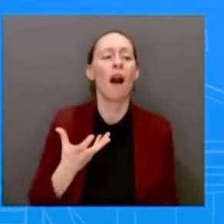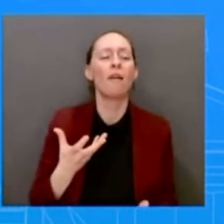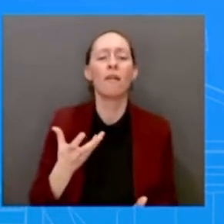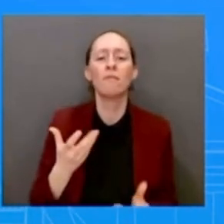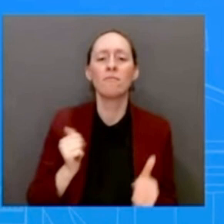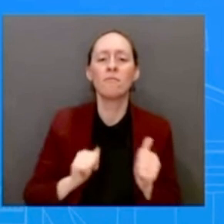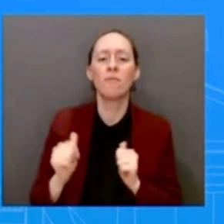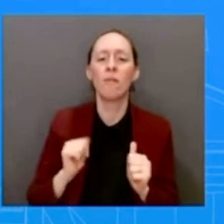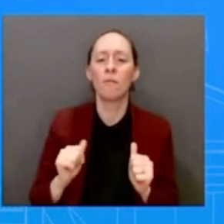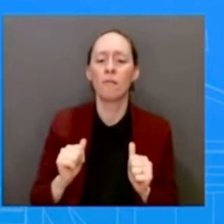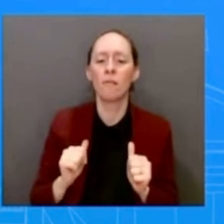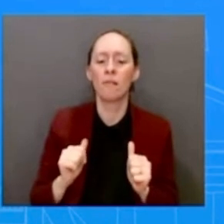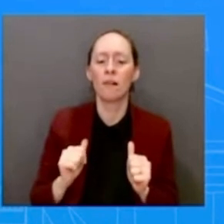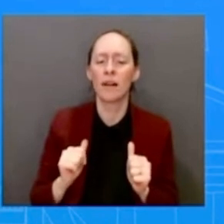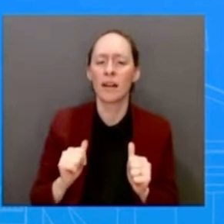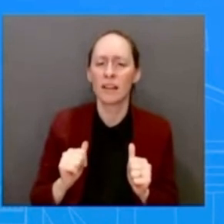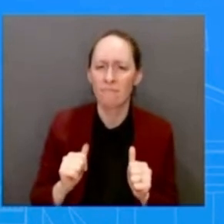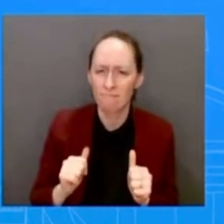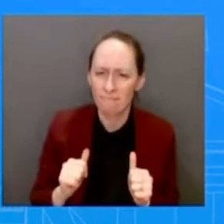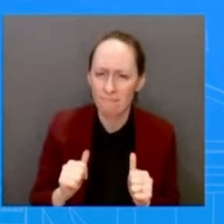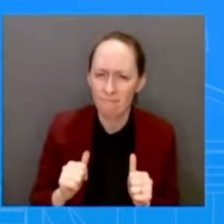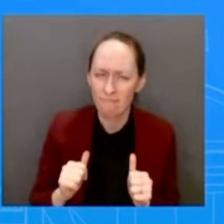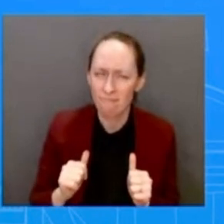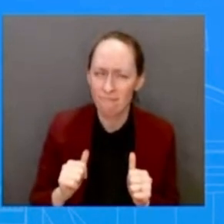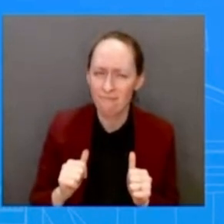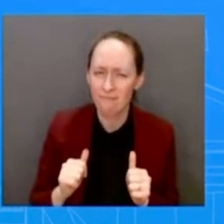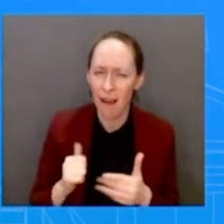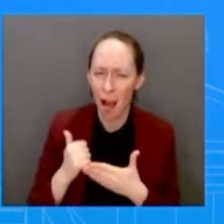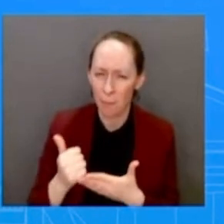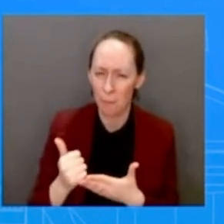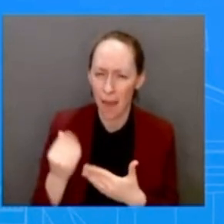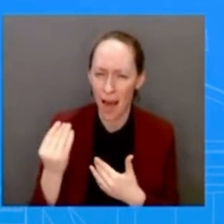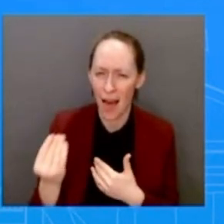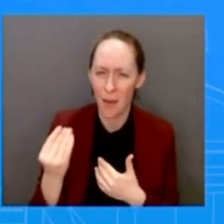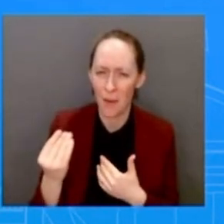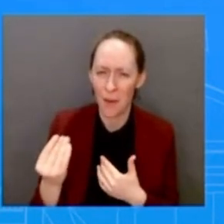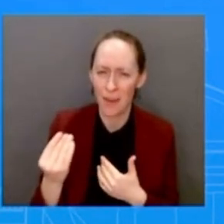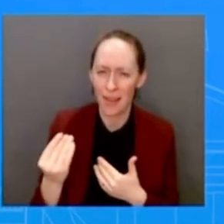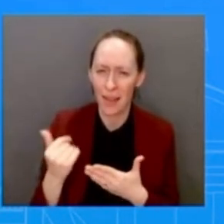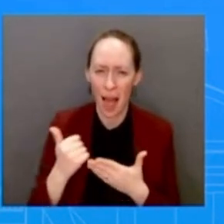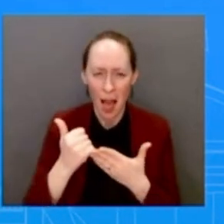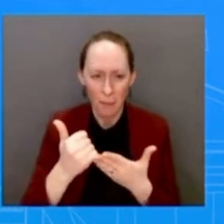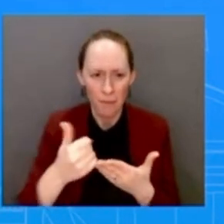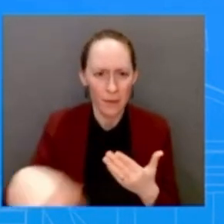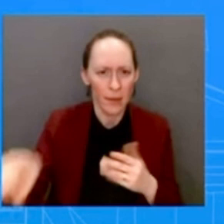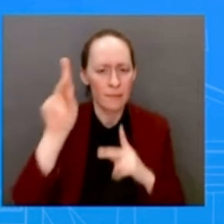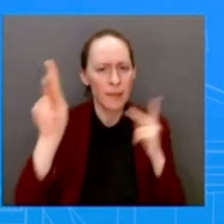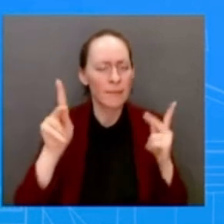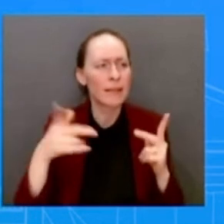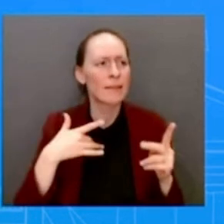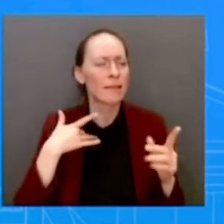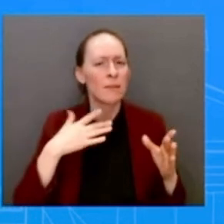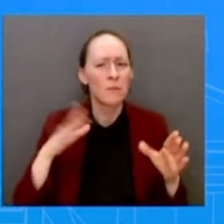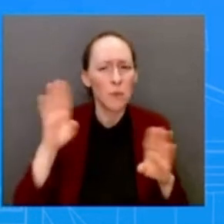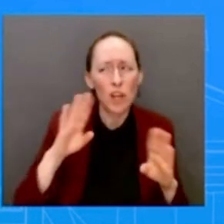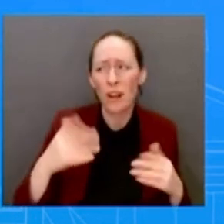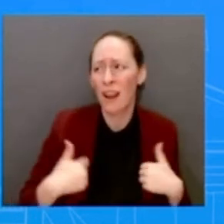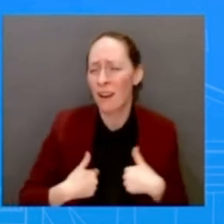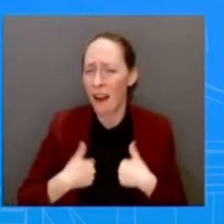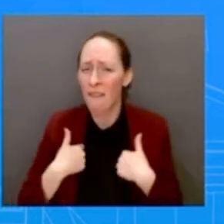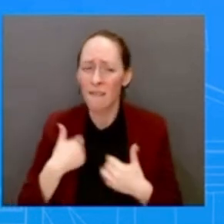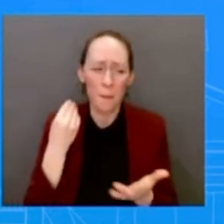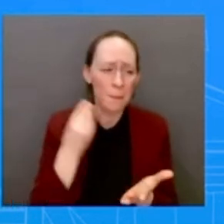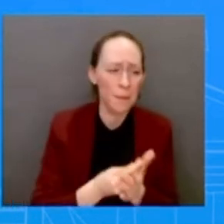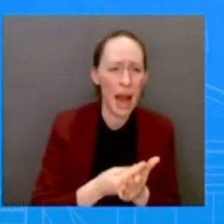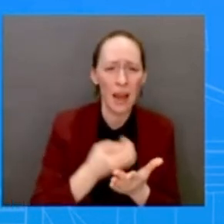lives who are thinking about the economy, who are thinking about making sure their kids are going to be safe when they go to school or their communities